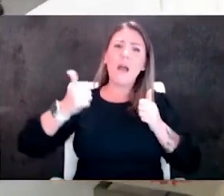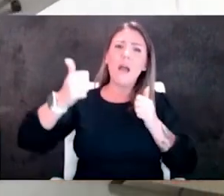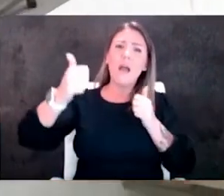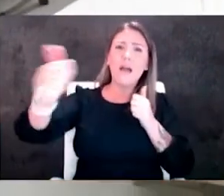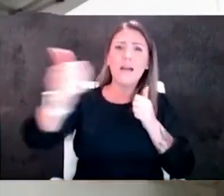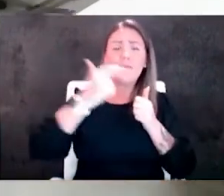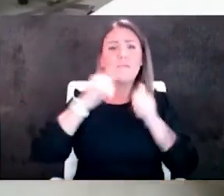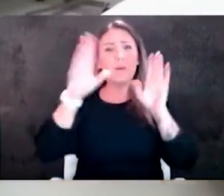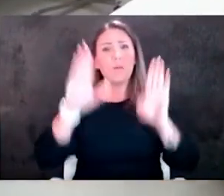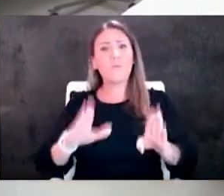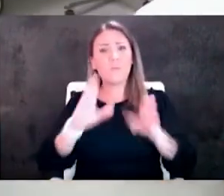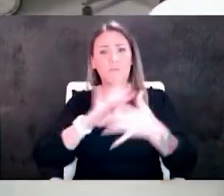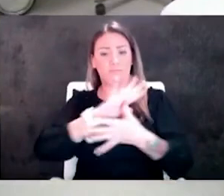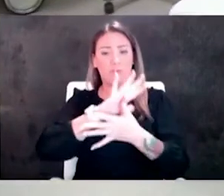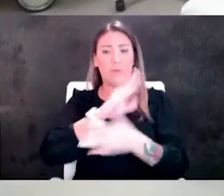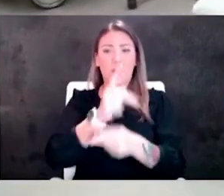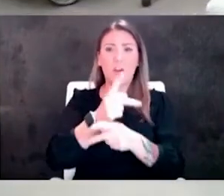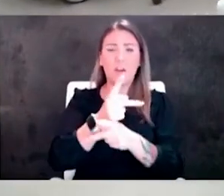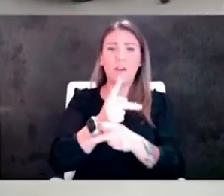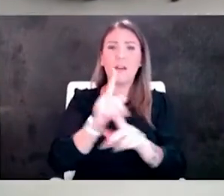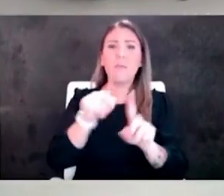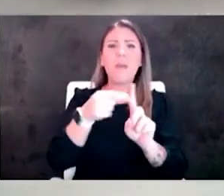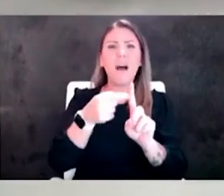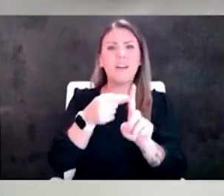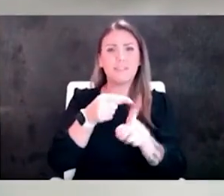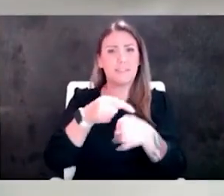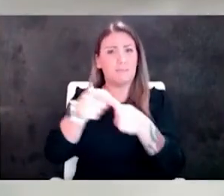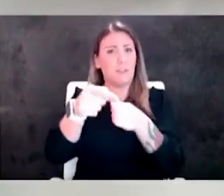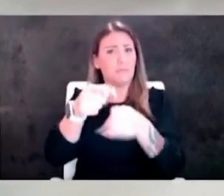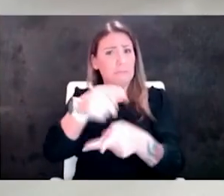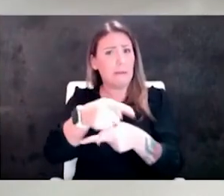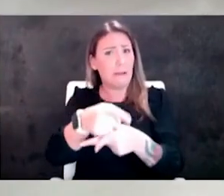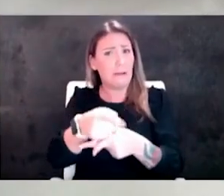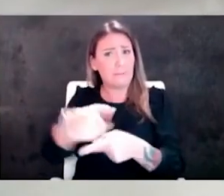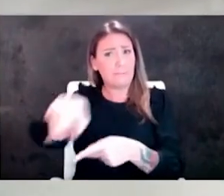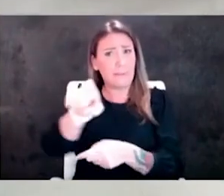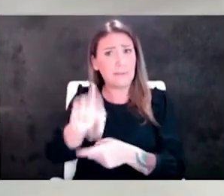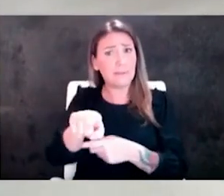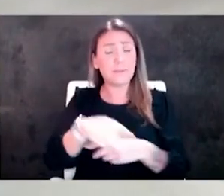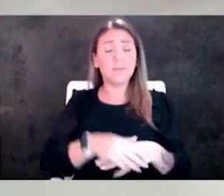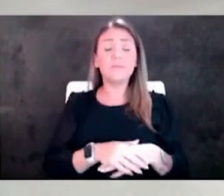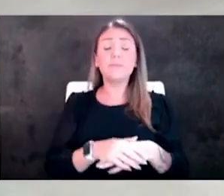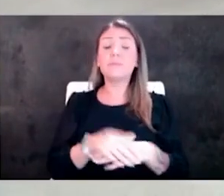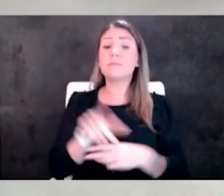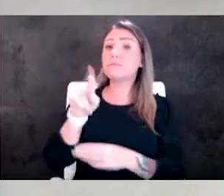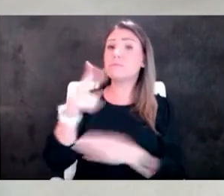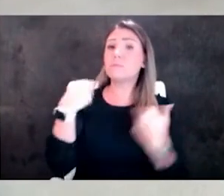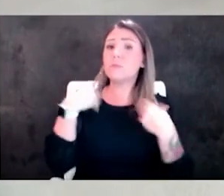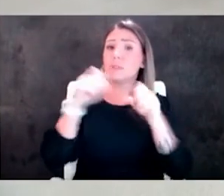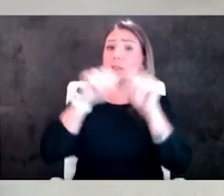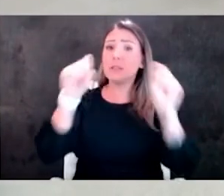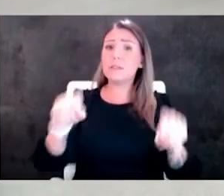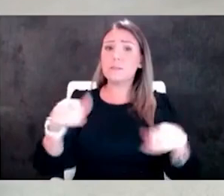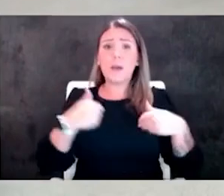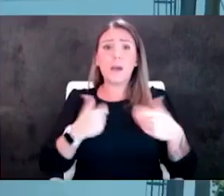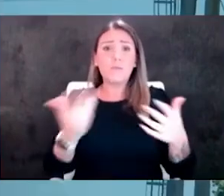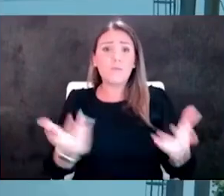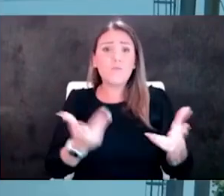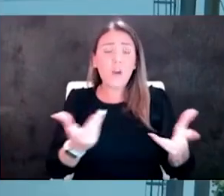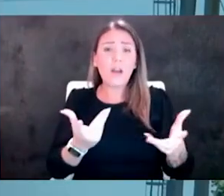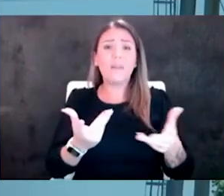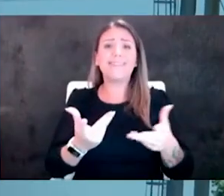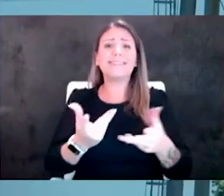what about all the specialty care that sometimes they'll need well at the University of Kansas Health System we have what we call the care collaborative it is a